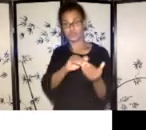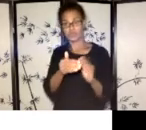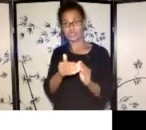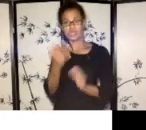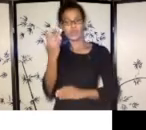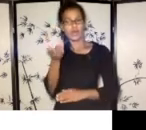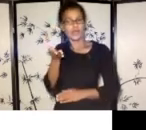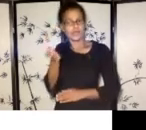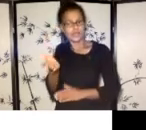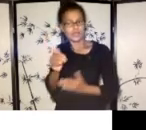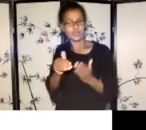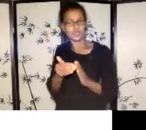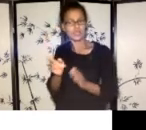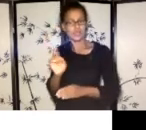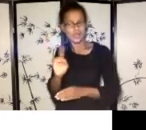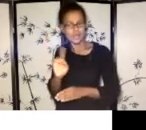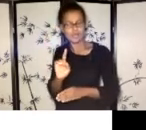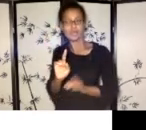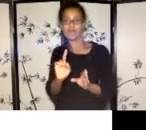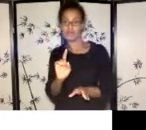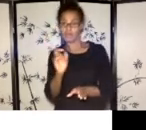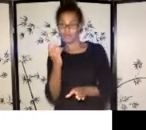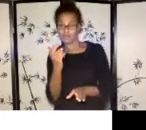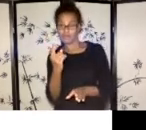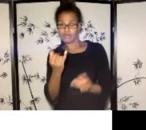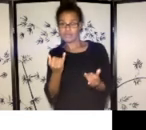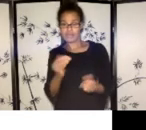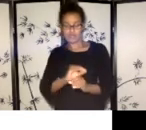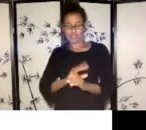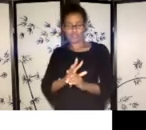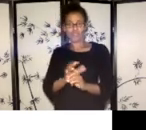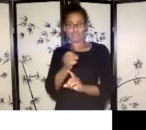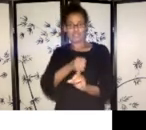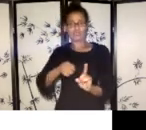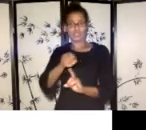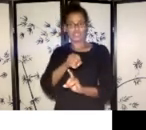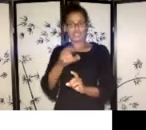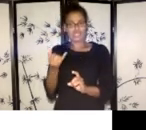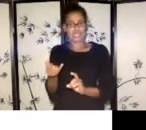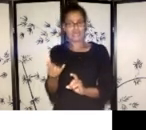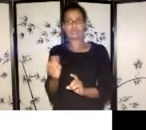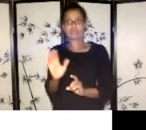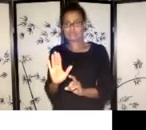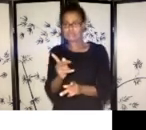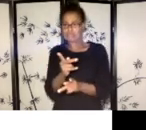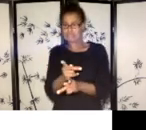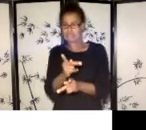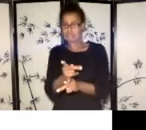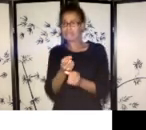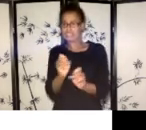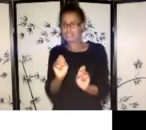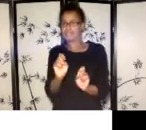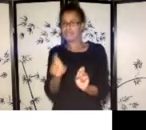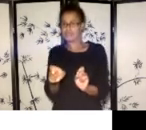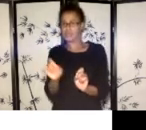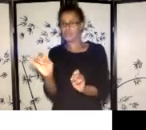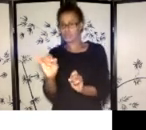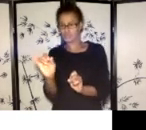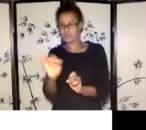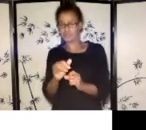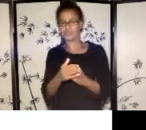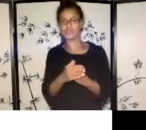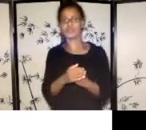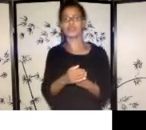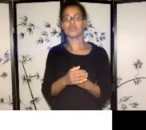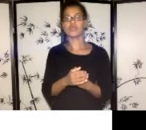COVID context also that we're working in right now. Find an outside eye to read over your application before